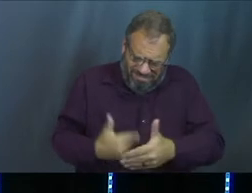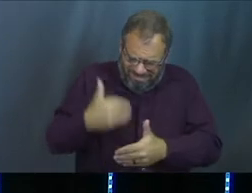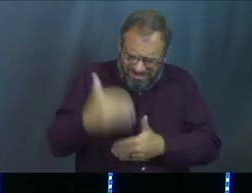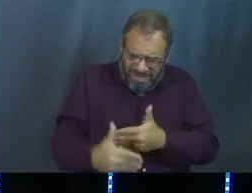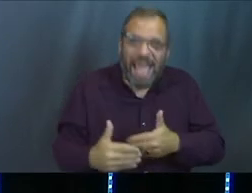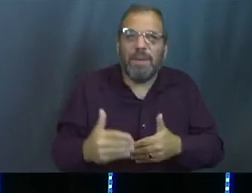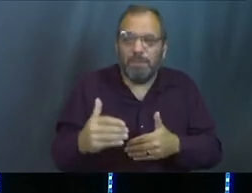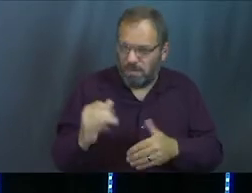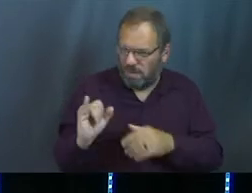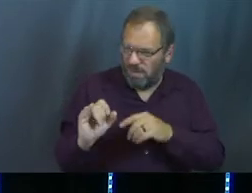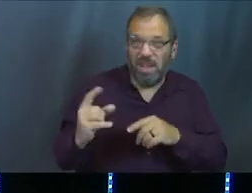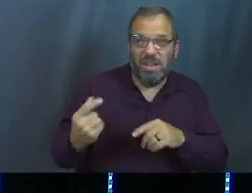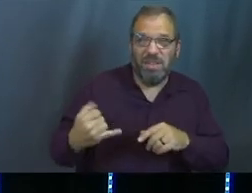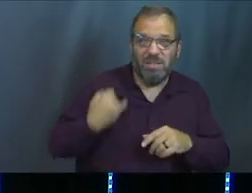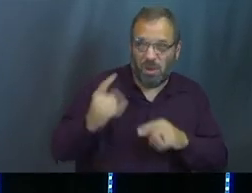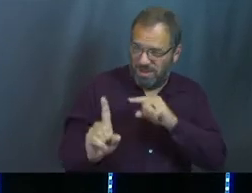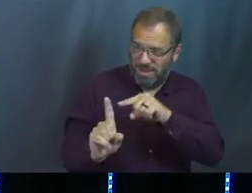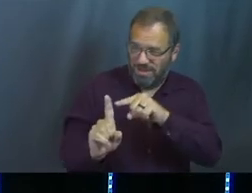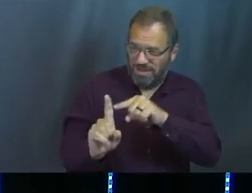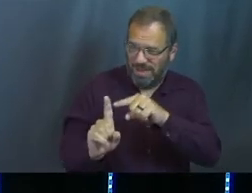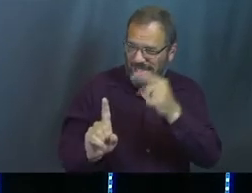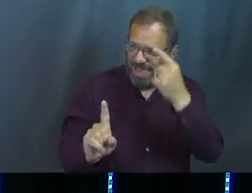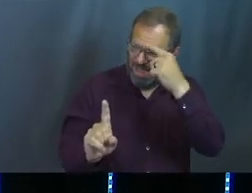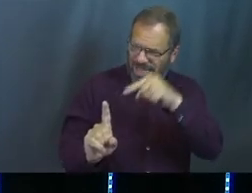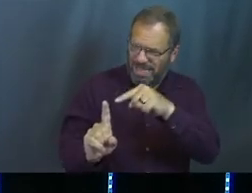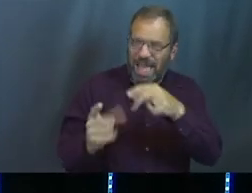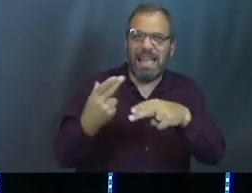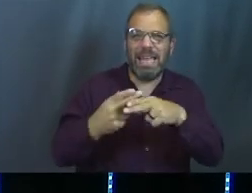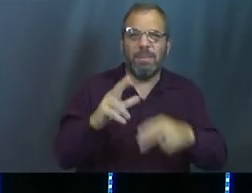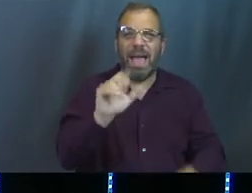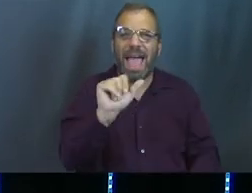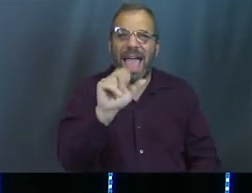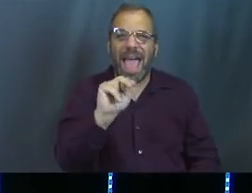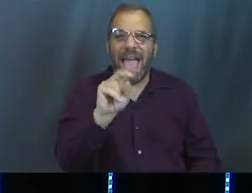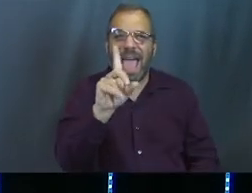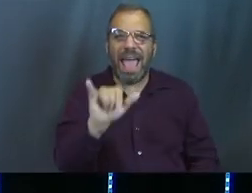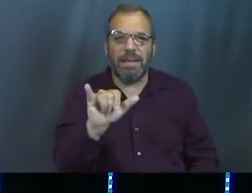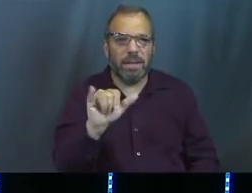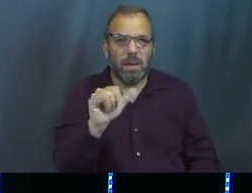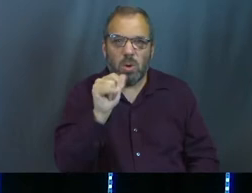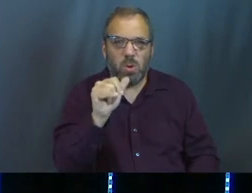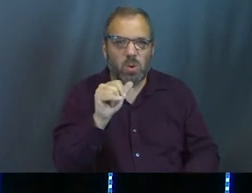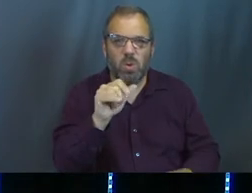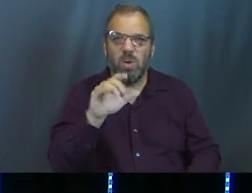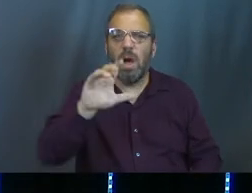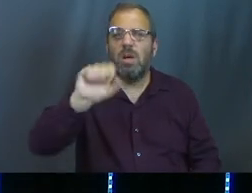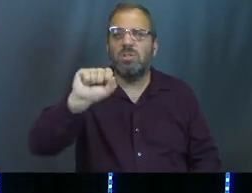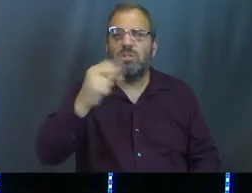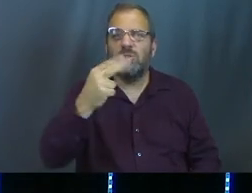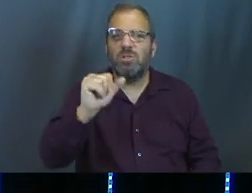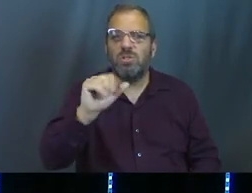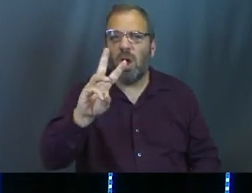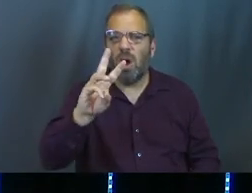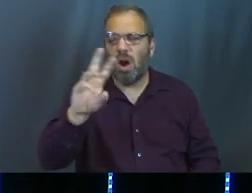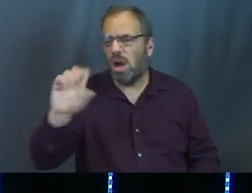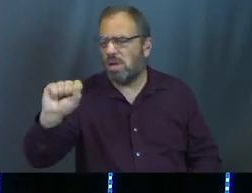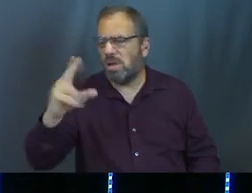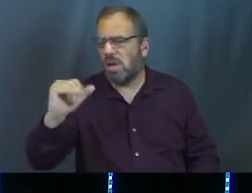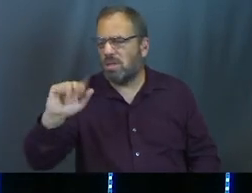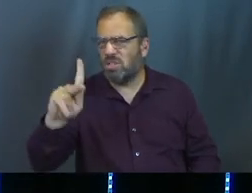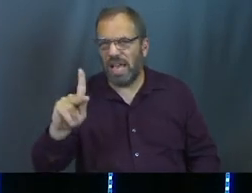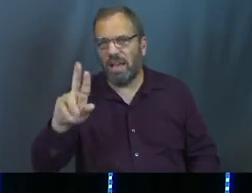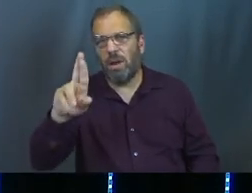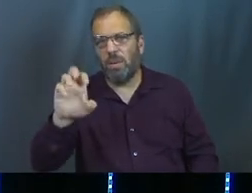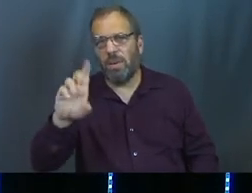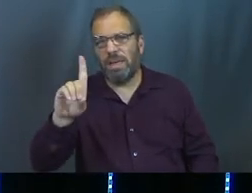Joseph reminds me of? He reminds me of a man named Andy. Has anybody in here seen the Shawshank Redemption? Come on.